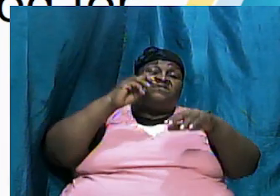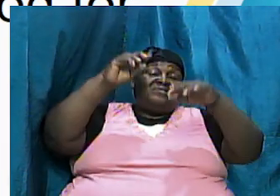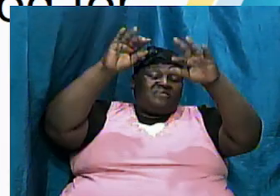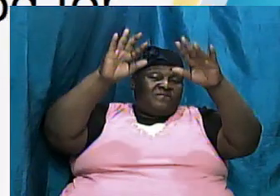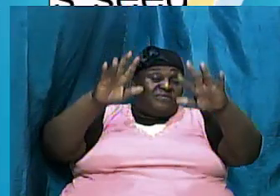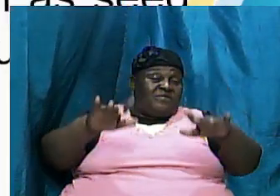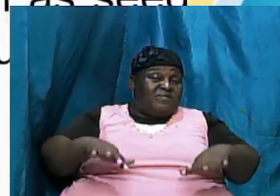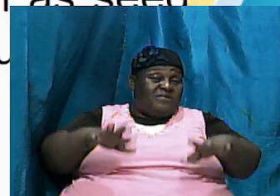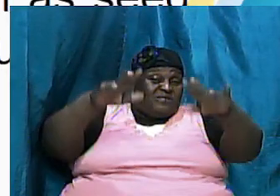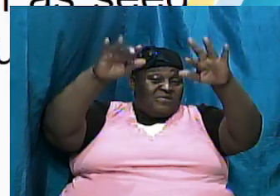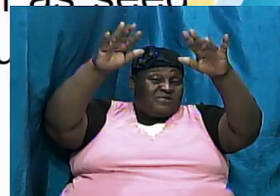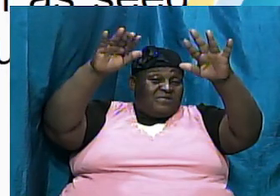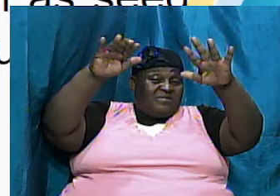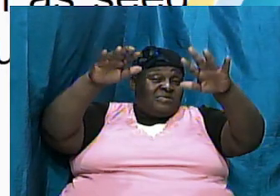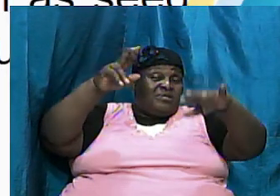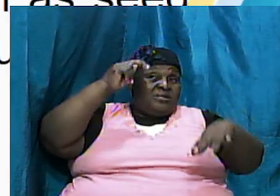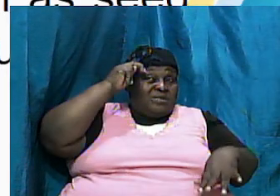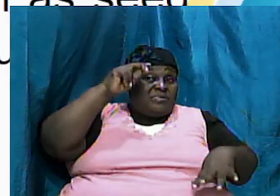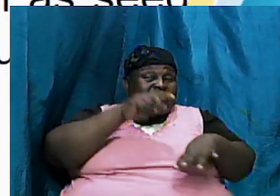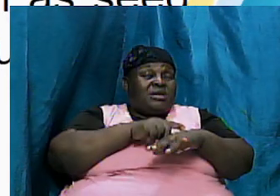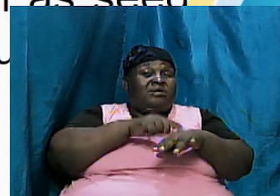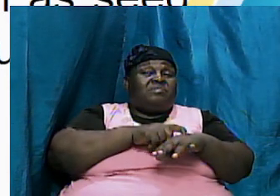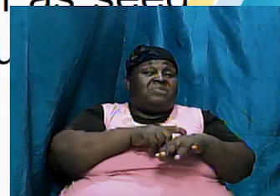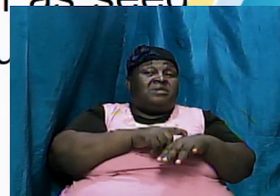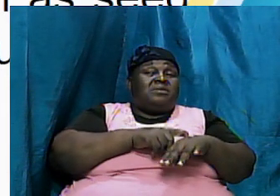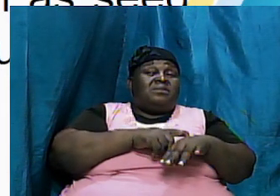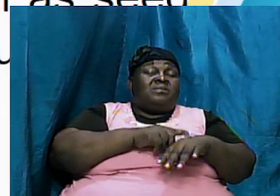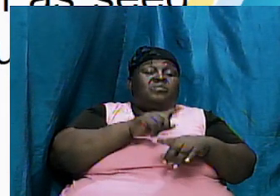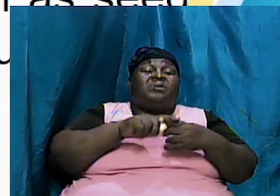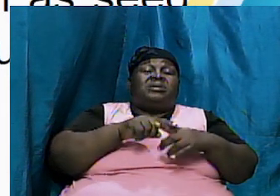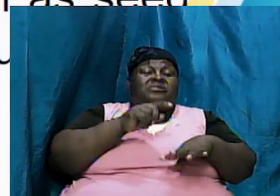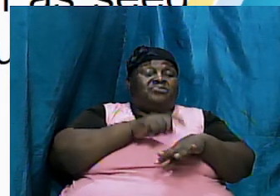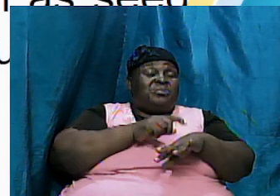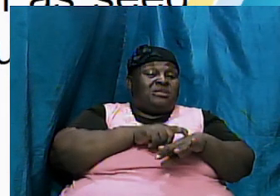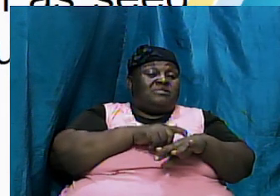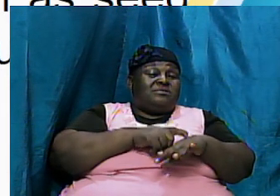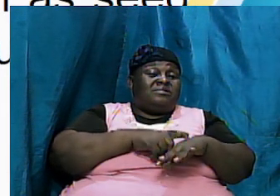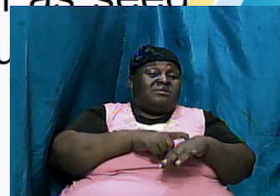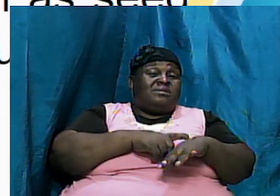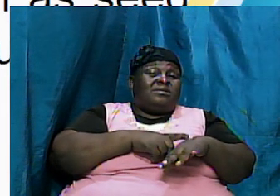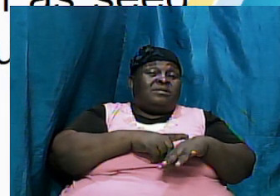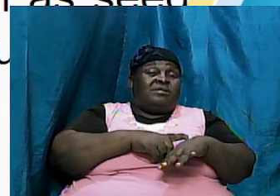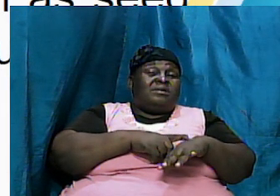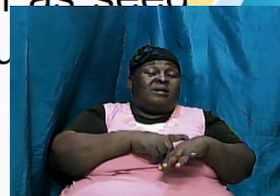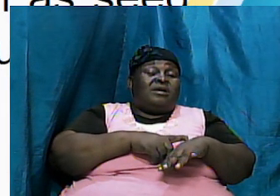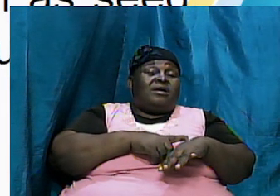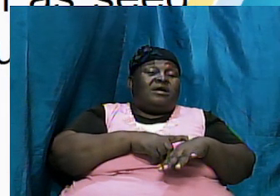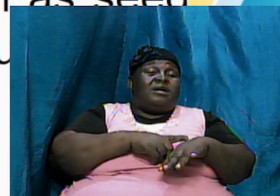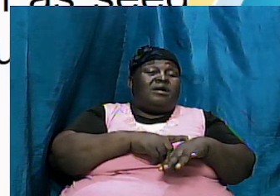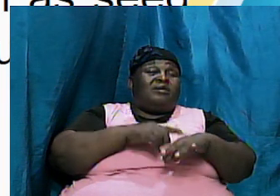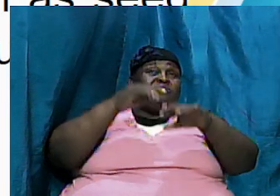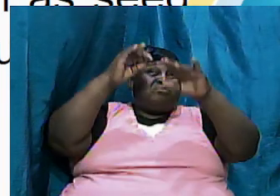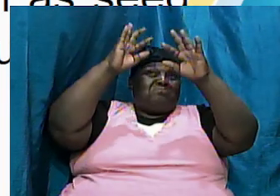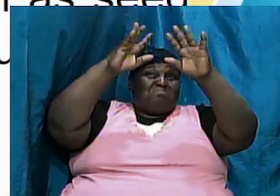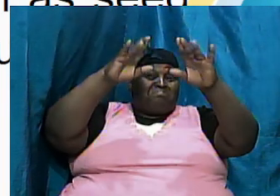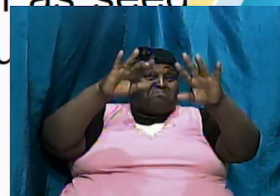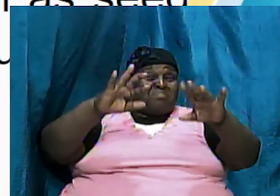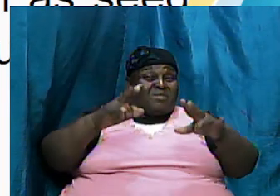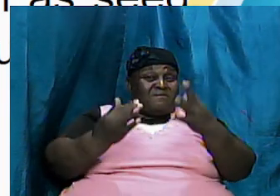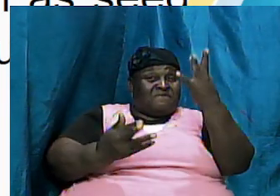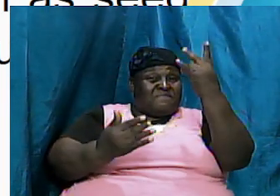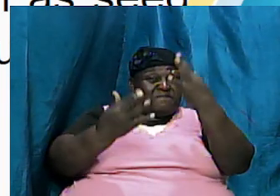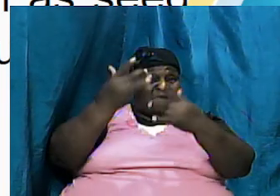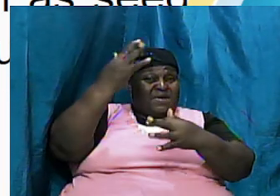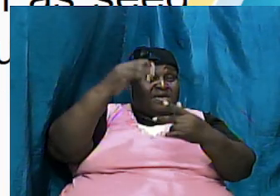same way when it reached a certain point God is going to step in and he rained down fire and brimstone in Lot's time